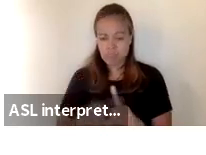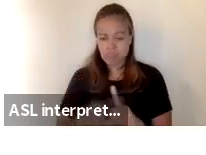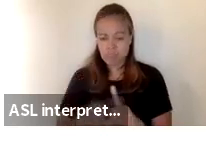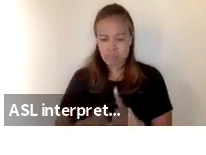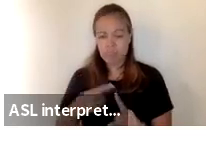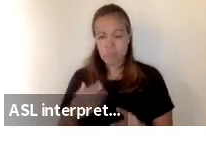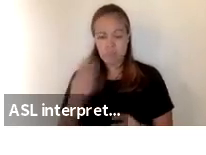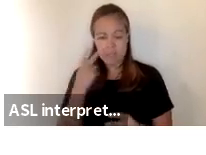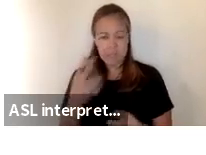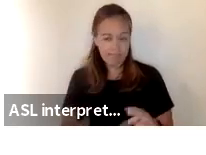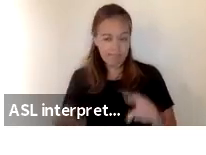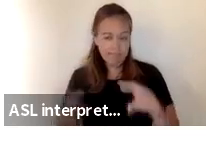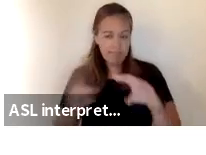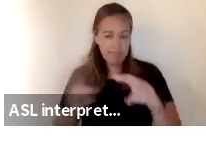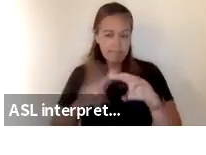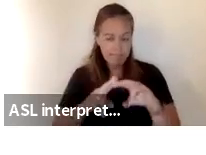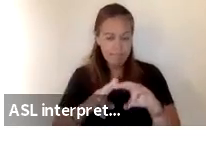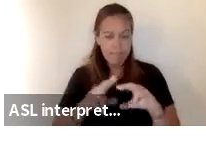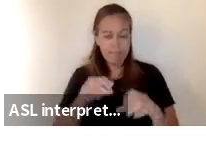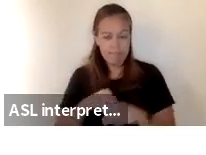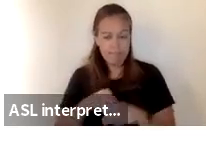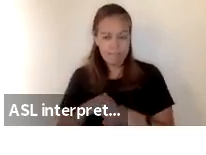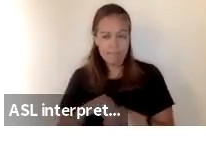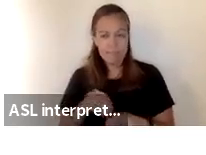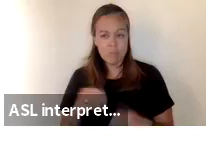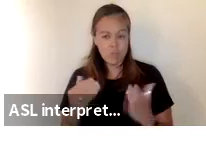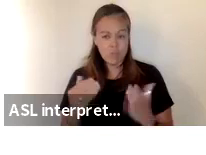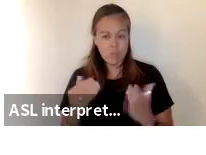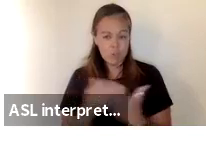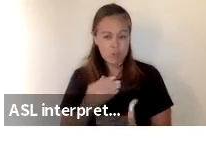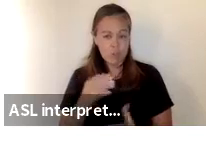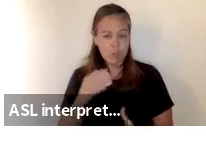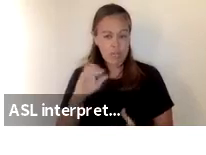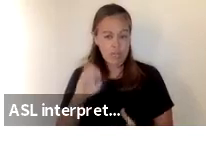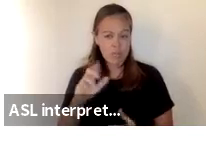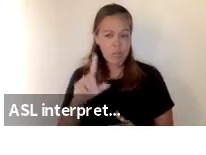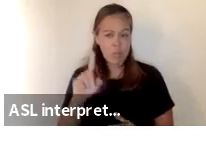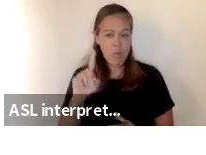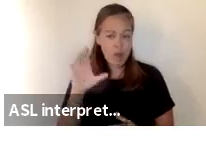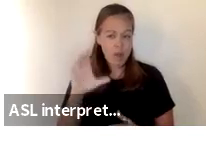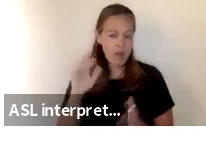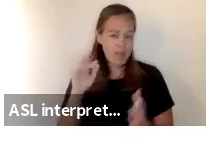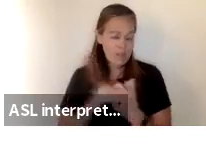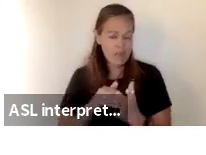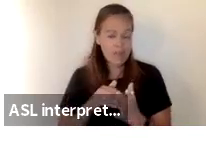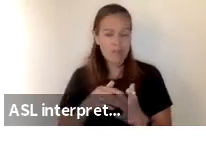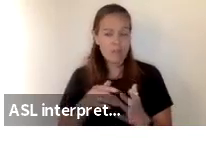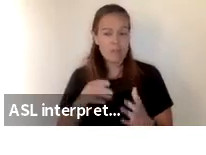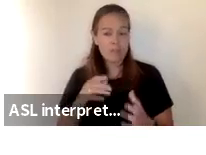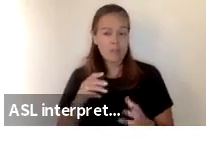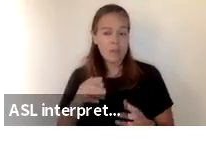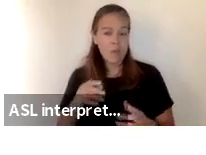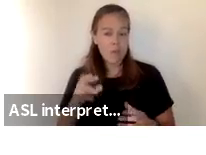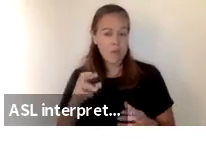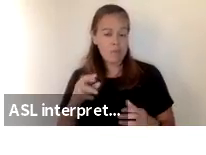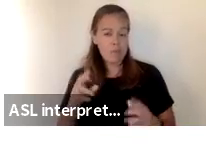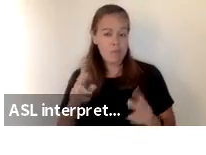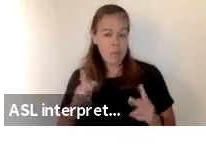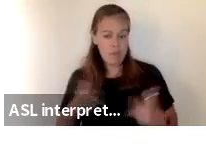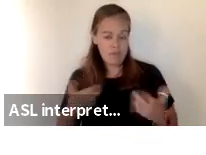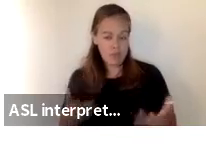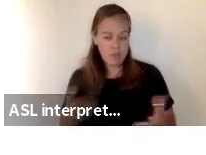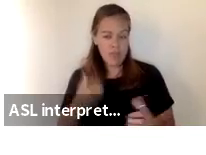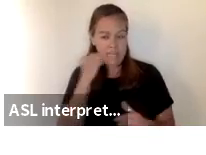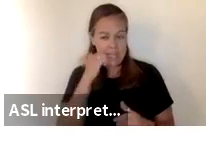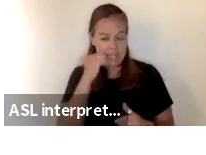seen an increase increase in the new cases per hundred thousand residents per day in the county we're currently